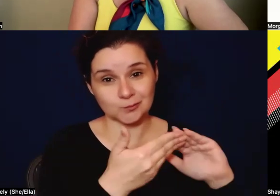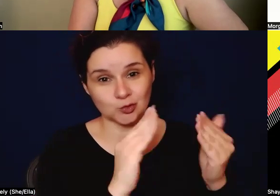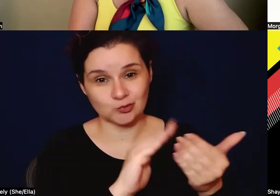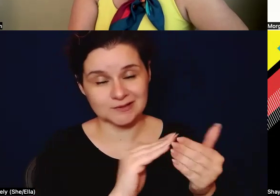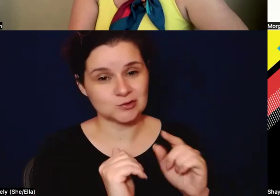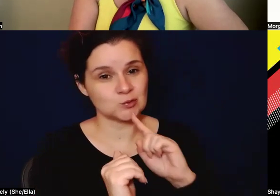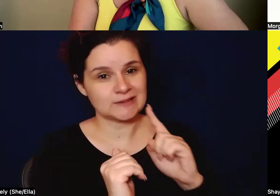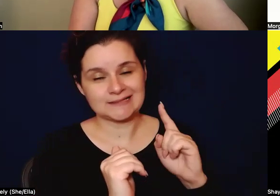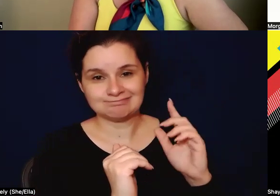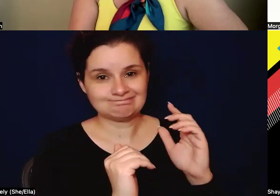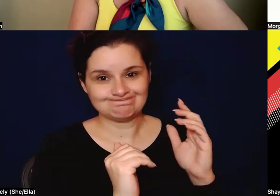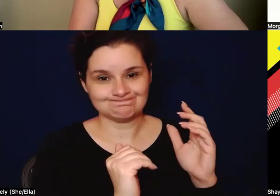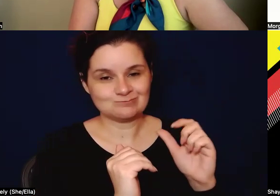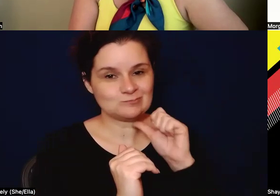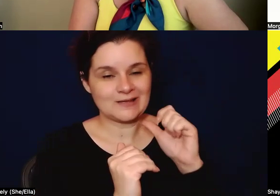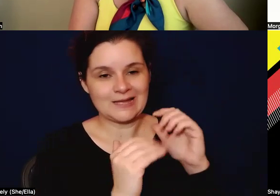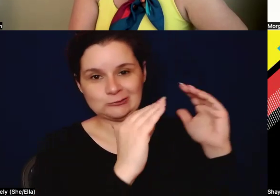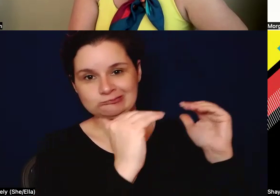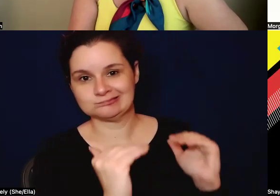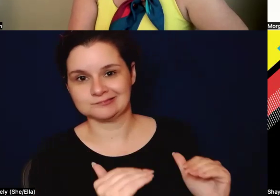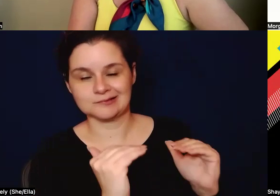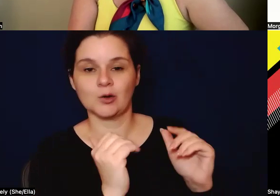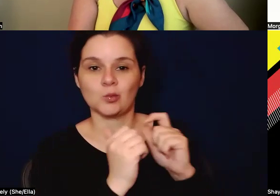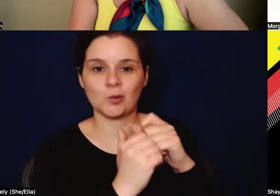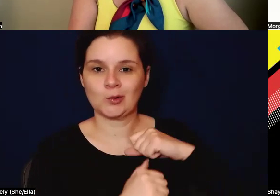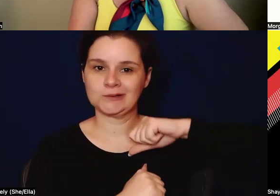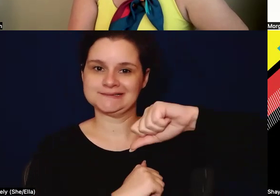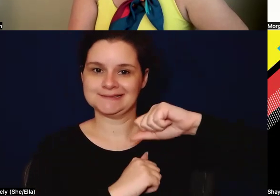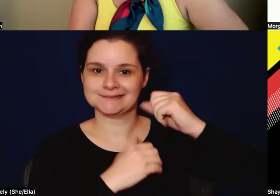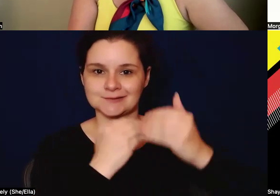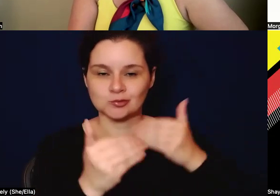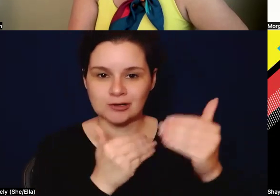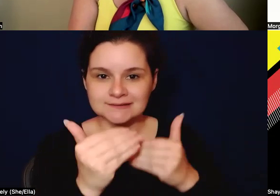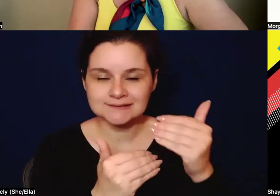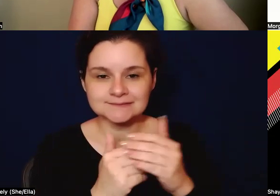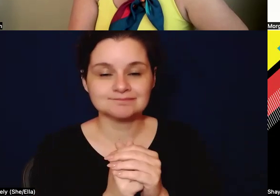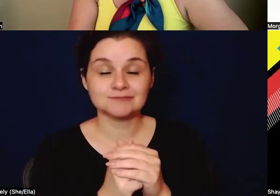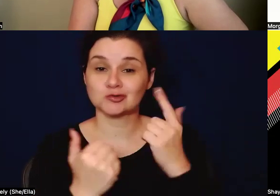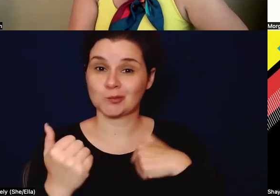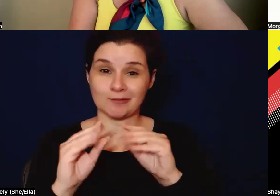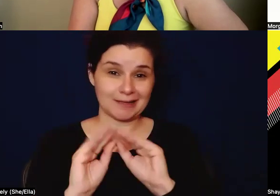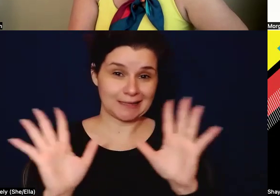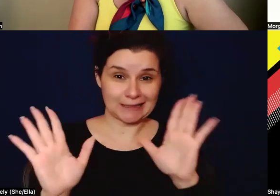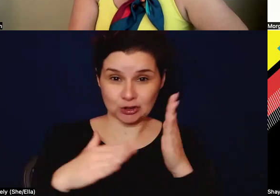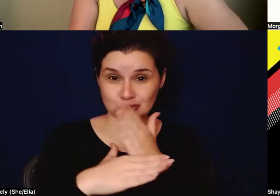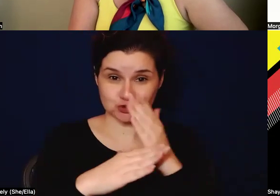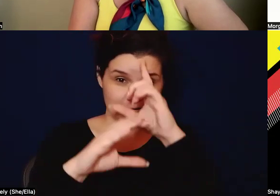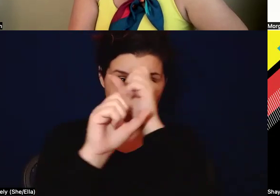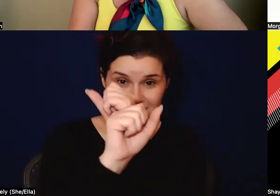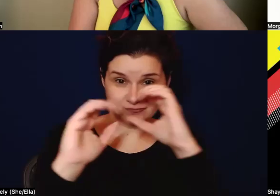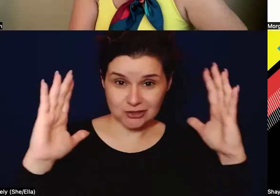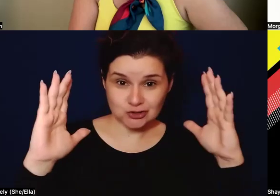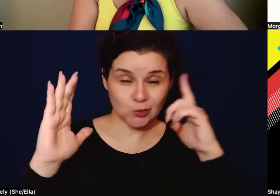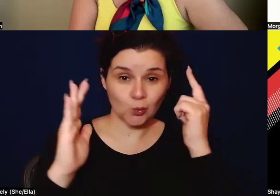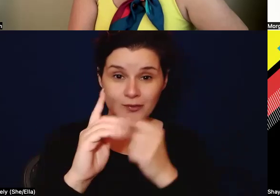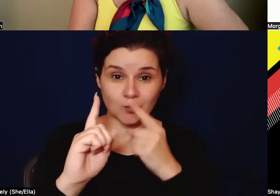resist the process, um, because we know if we're, um, if we have a clear shared vision of, of what